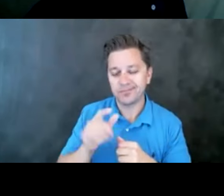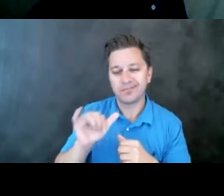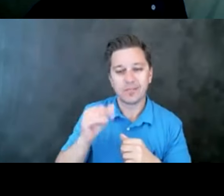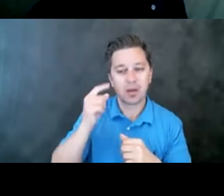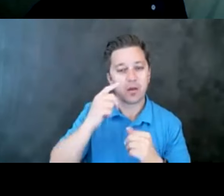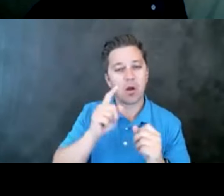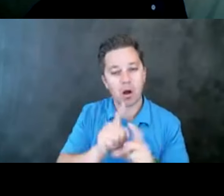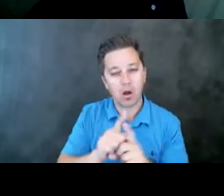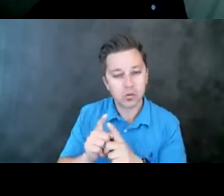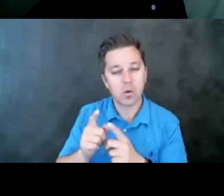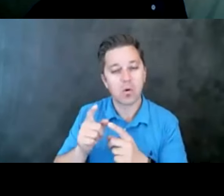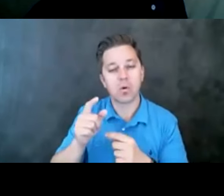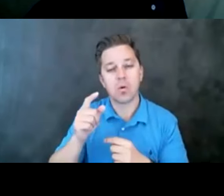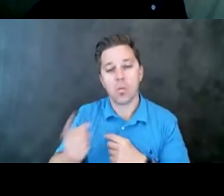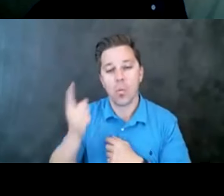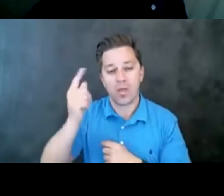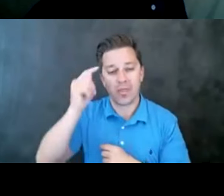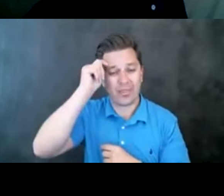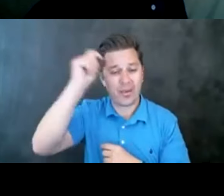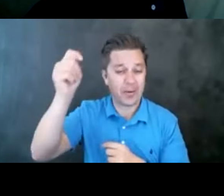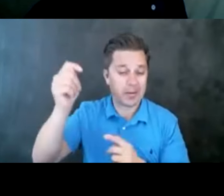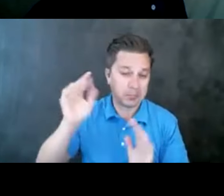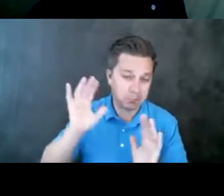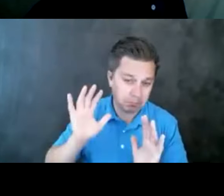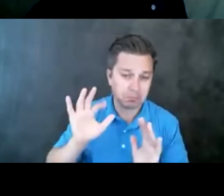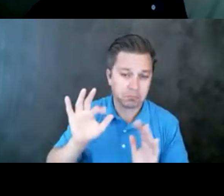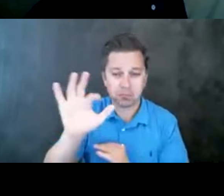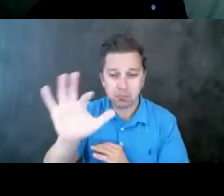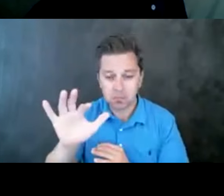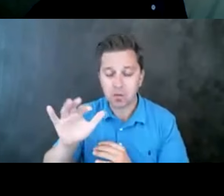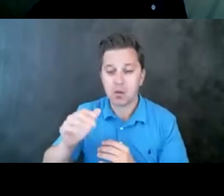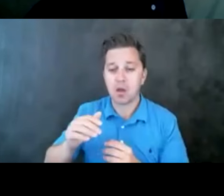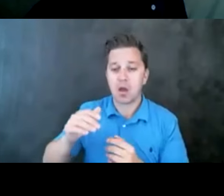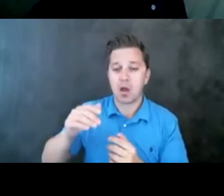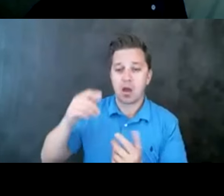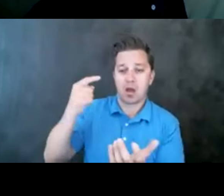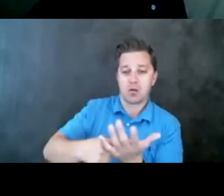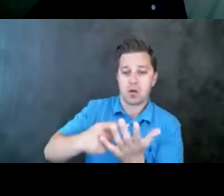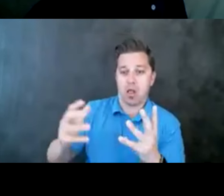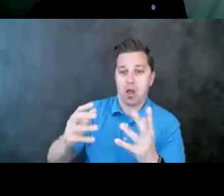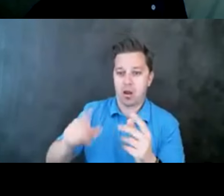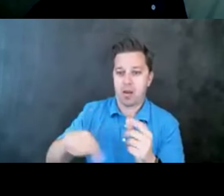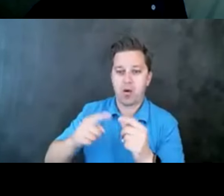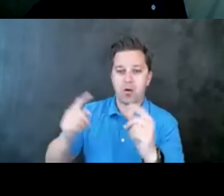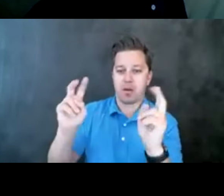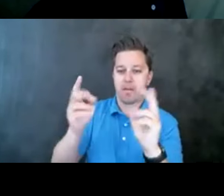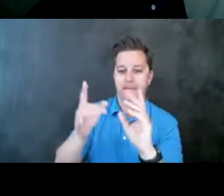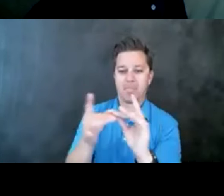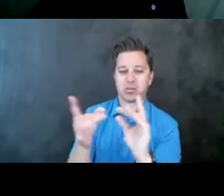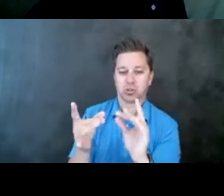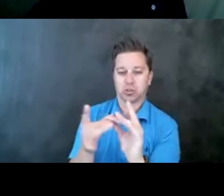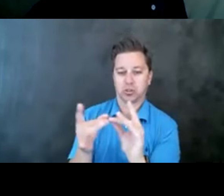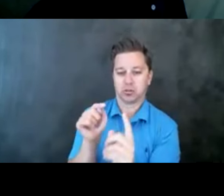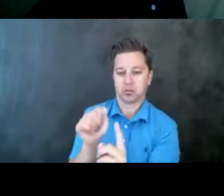or one theory potentially, I spent a lot of my time talking about messaging. And I think that the